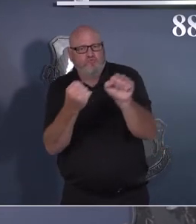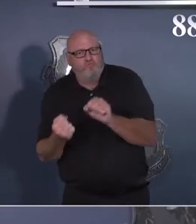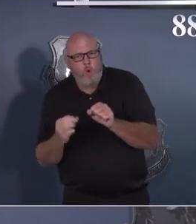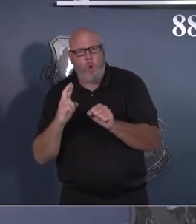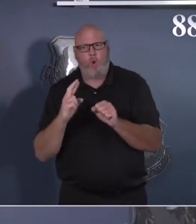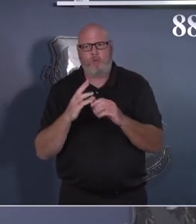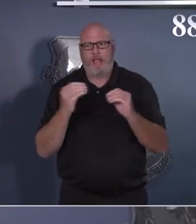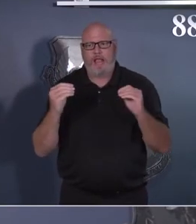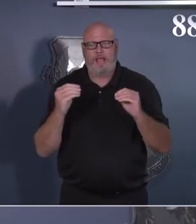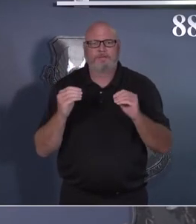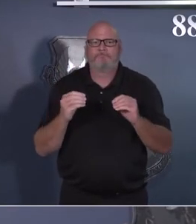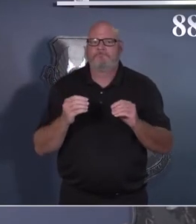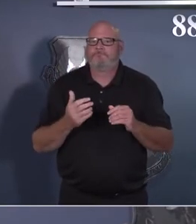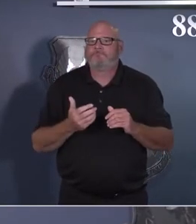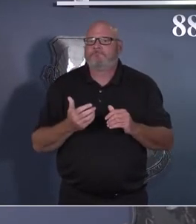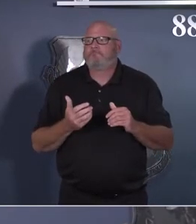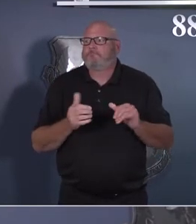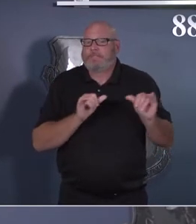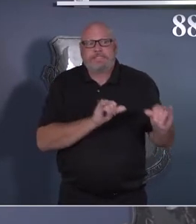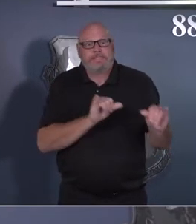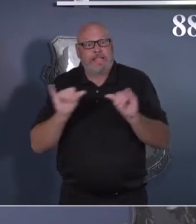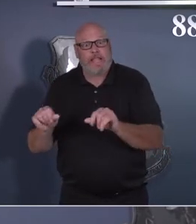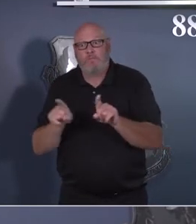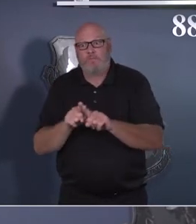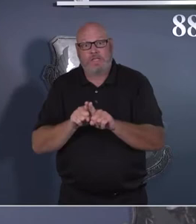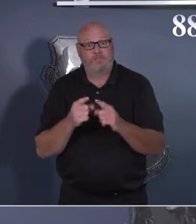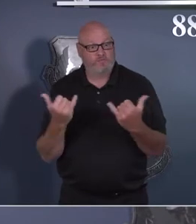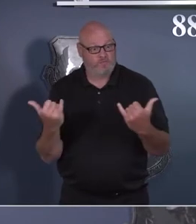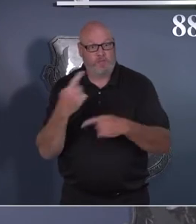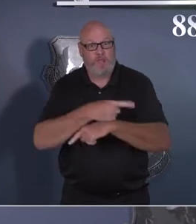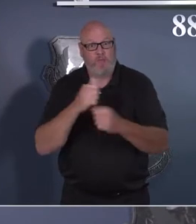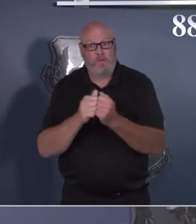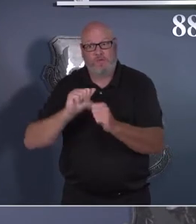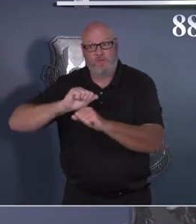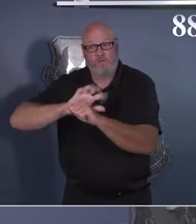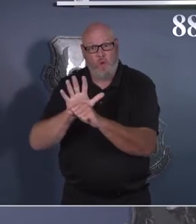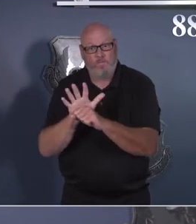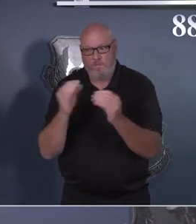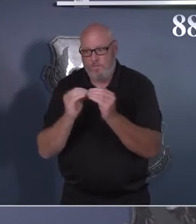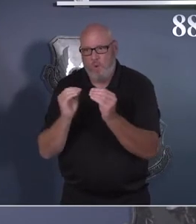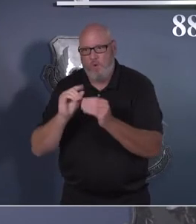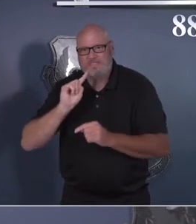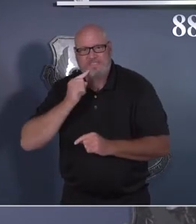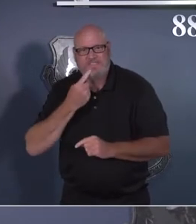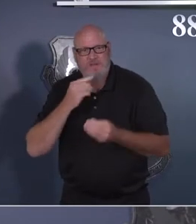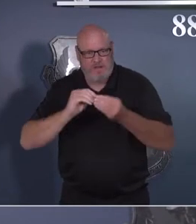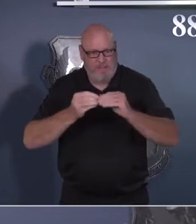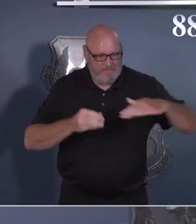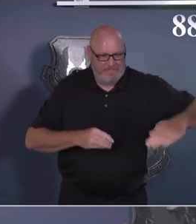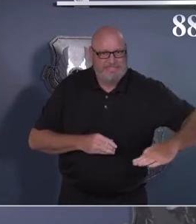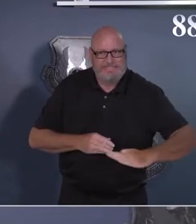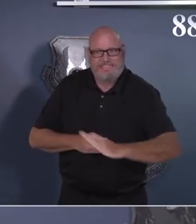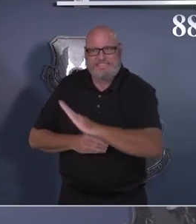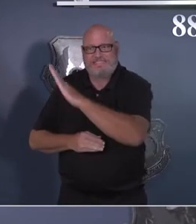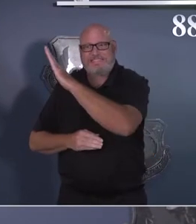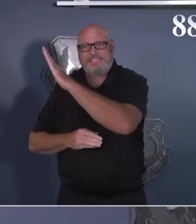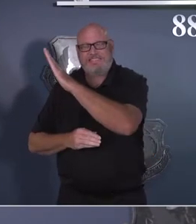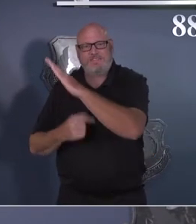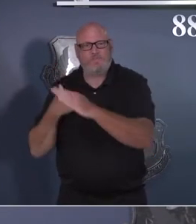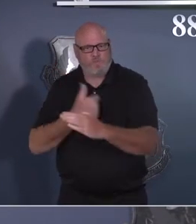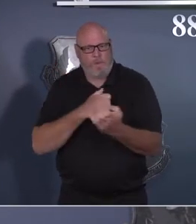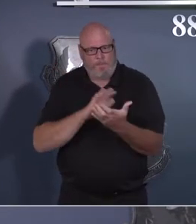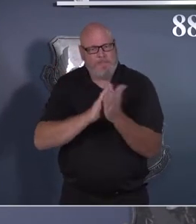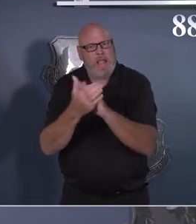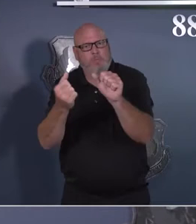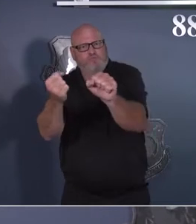virus and specifically this Delta variant. As I had mentioned earlier today, I transitioned the installation to HP Con Bravo,